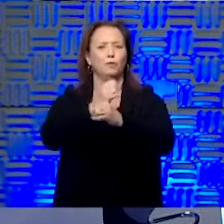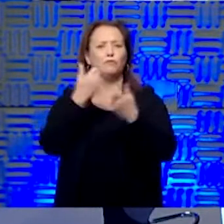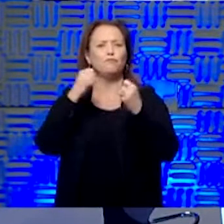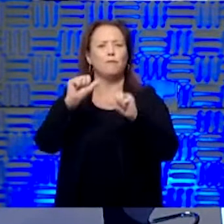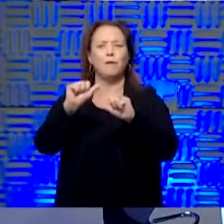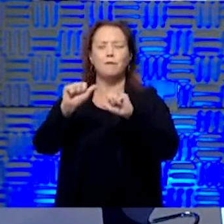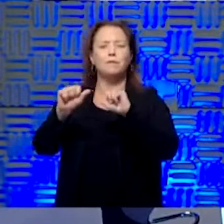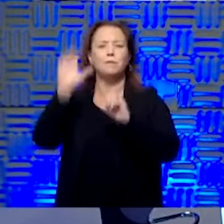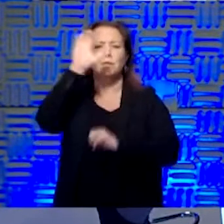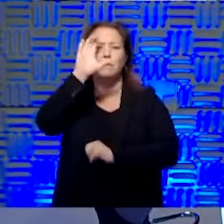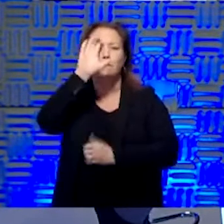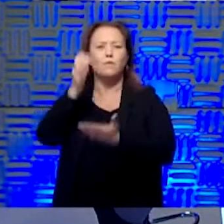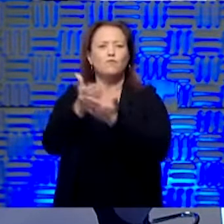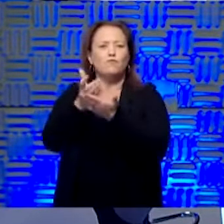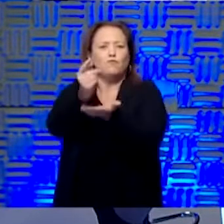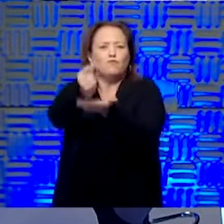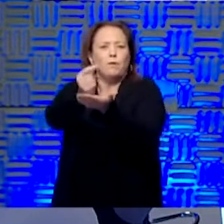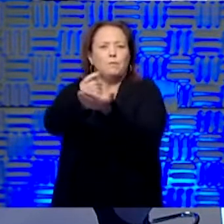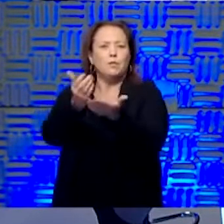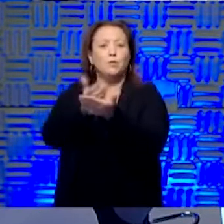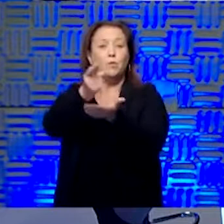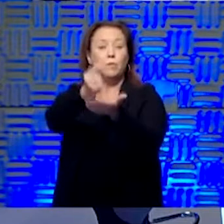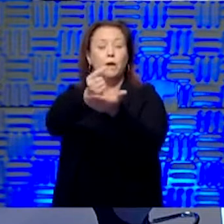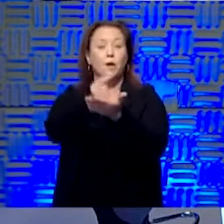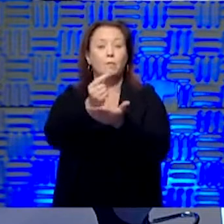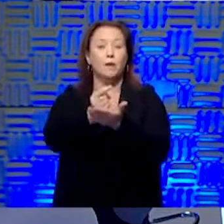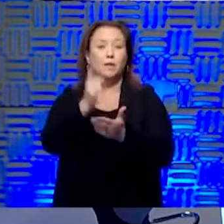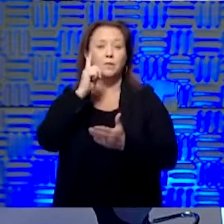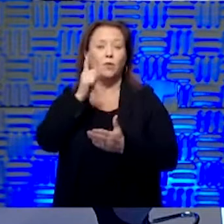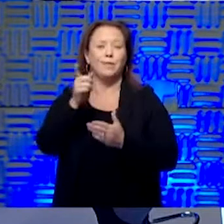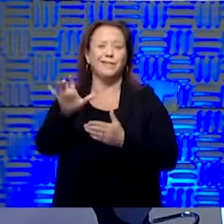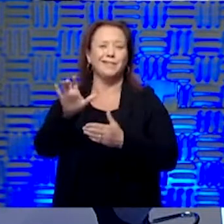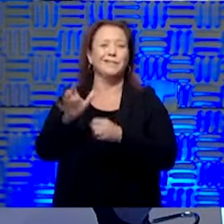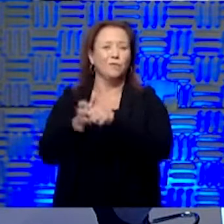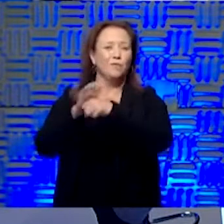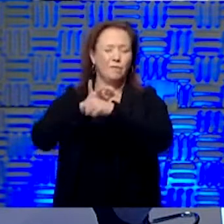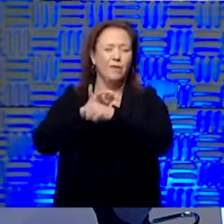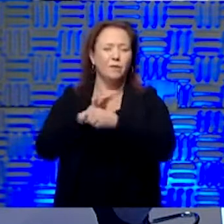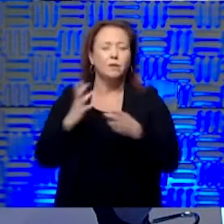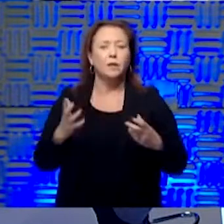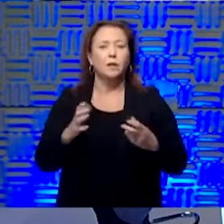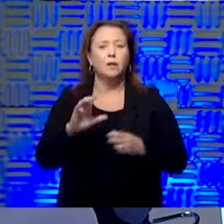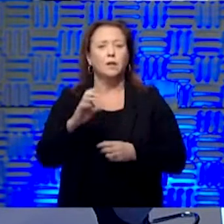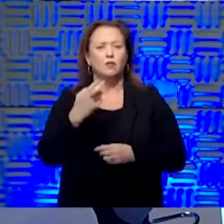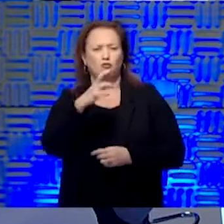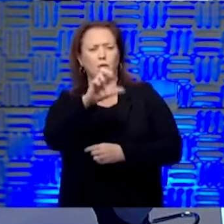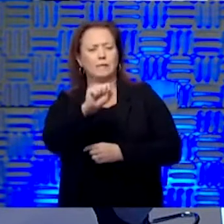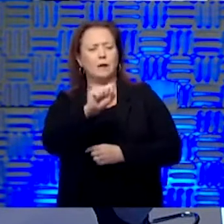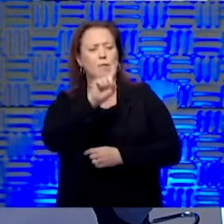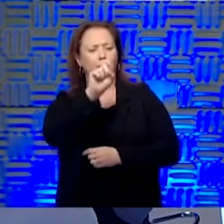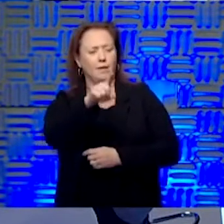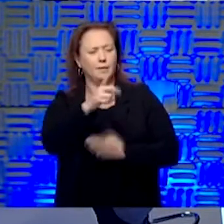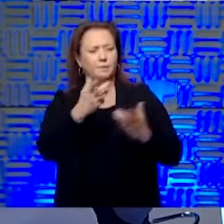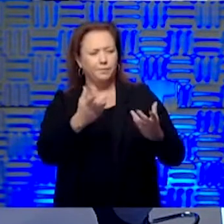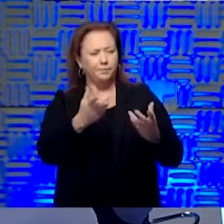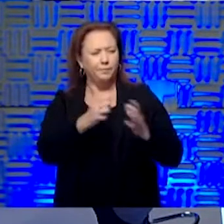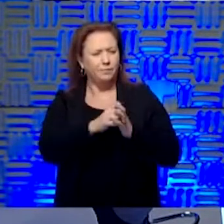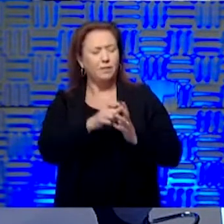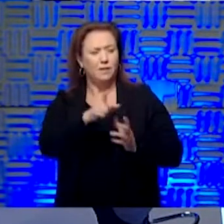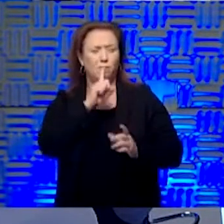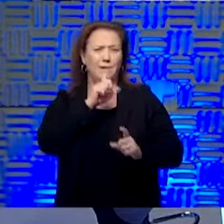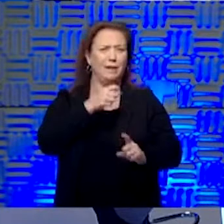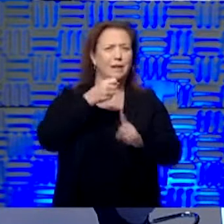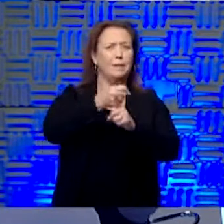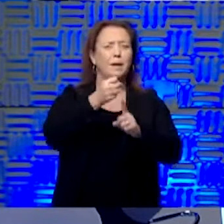therapies and new treatments and new ways of approaching this novel coronavirus. But, Chris, I think that this is going to have a significant